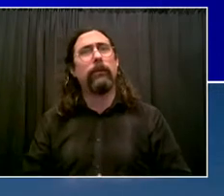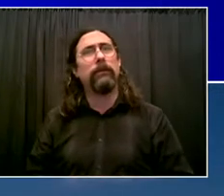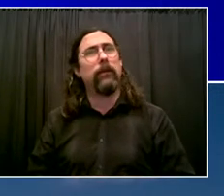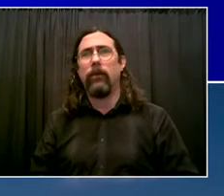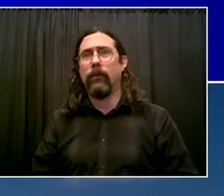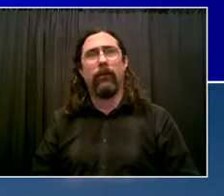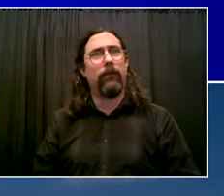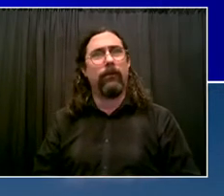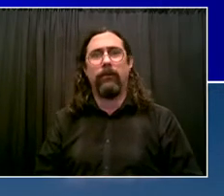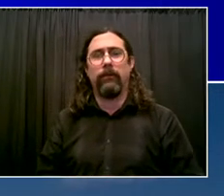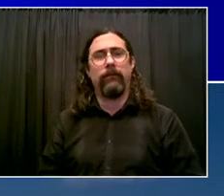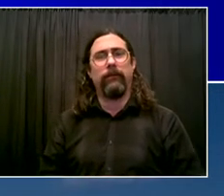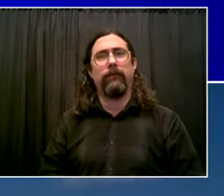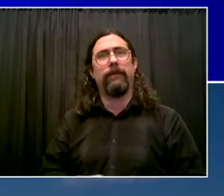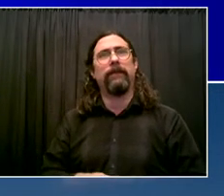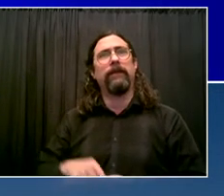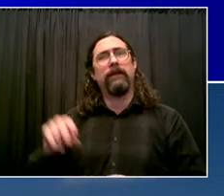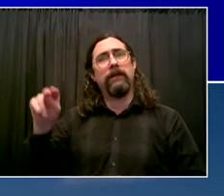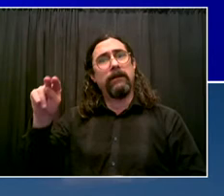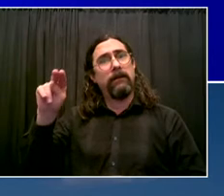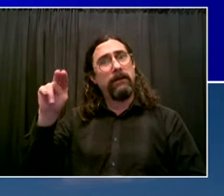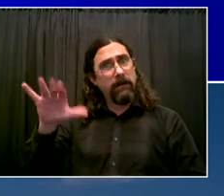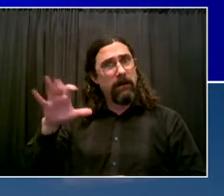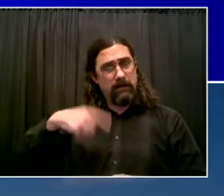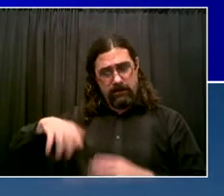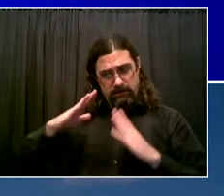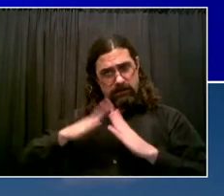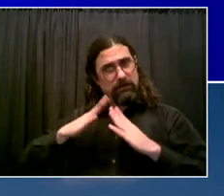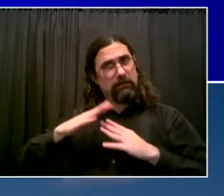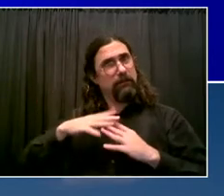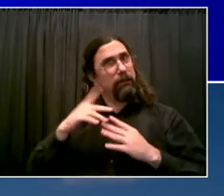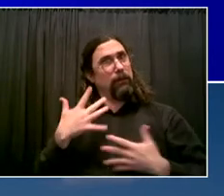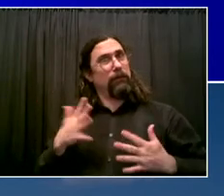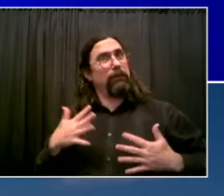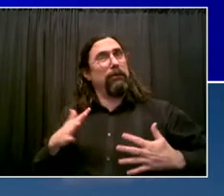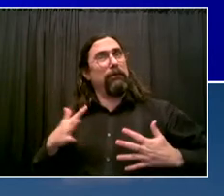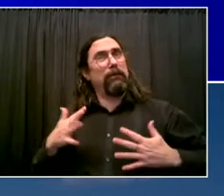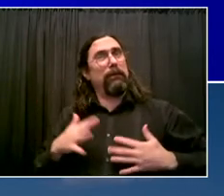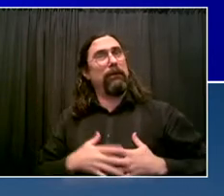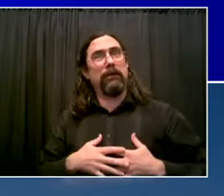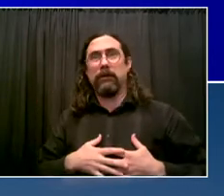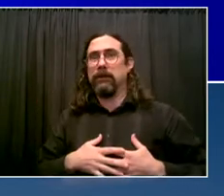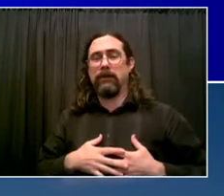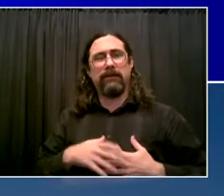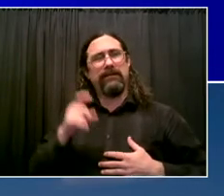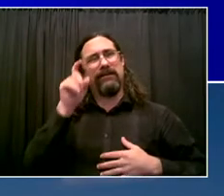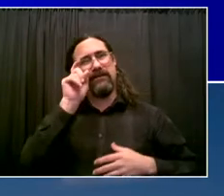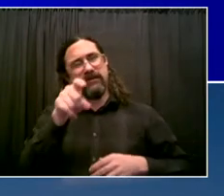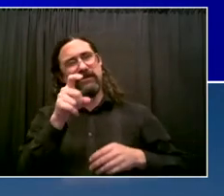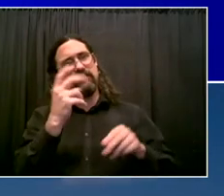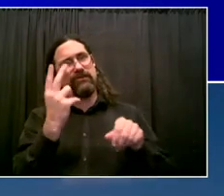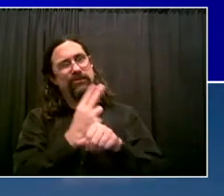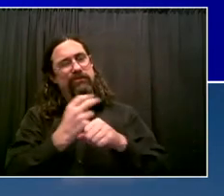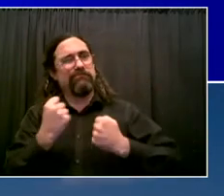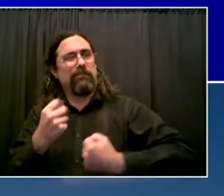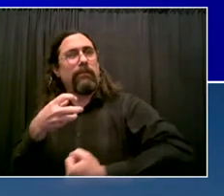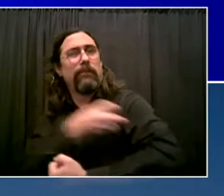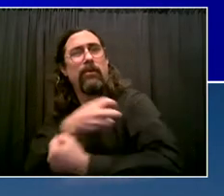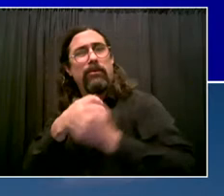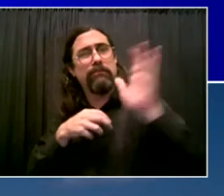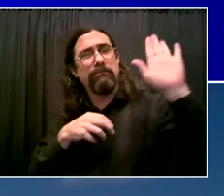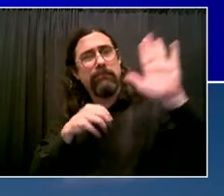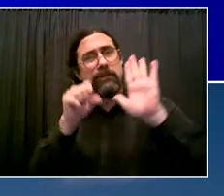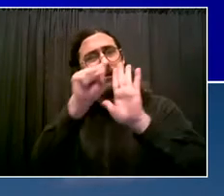forward. Moving our cops to the right places, focusing on the top 100 blocks where violence has occurred.